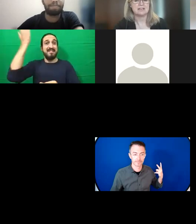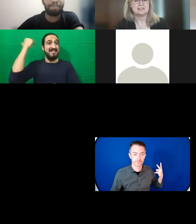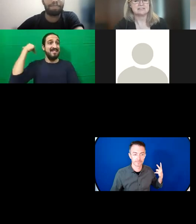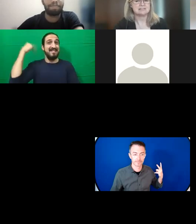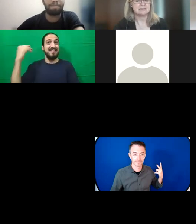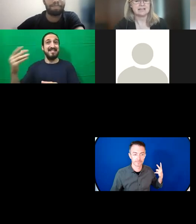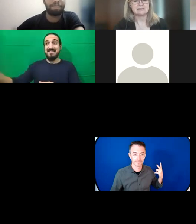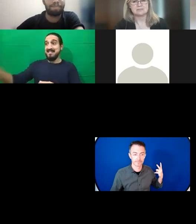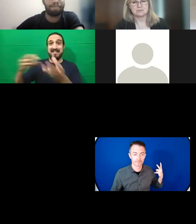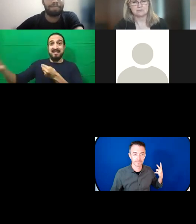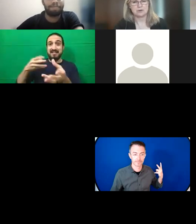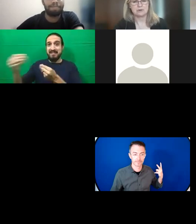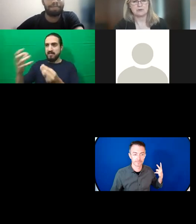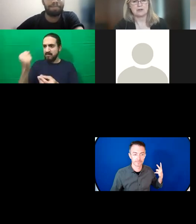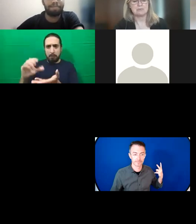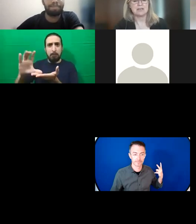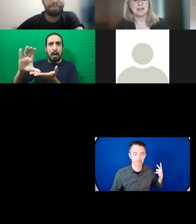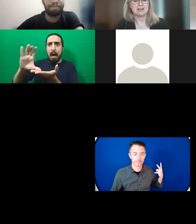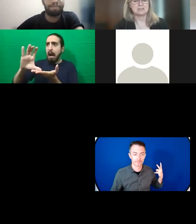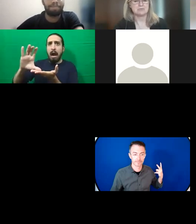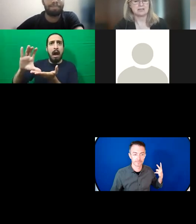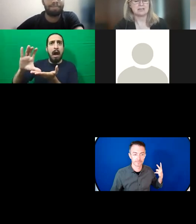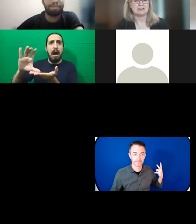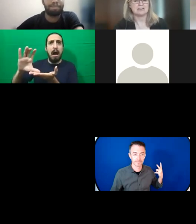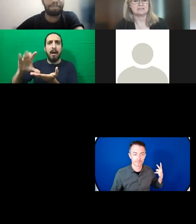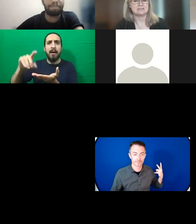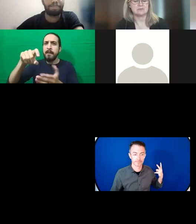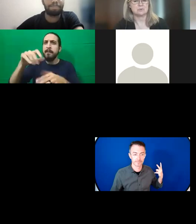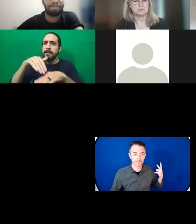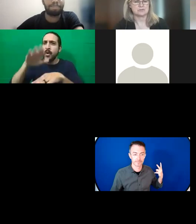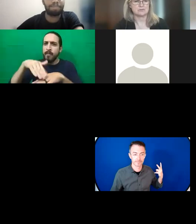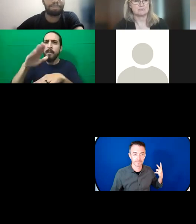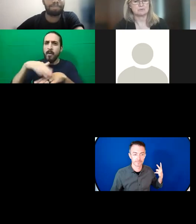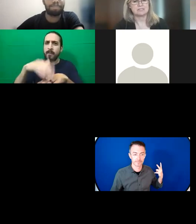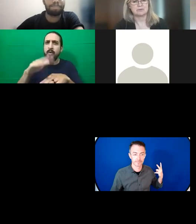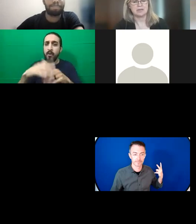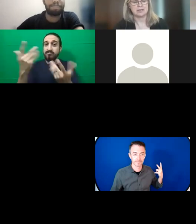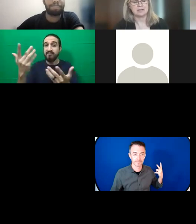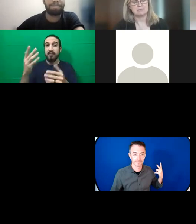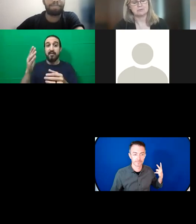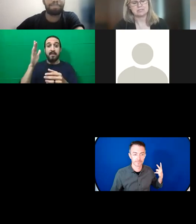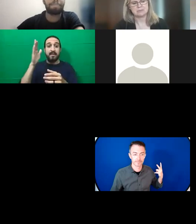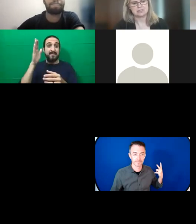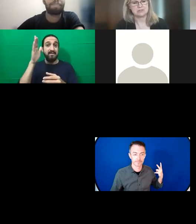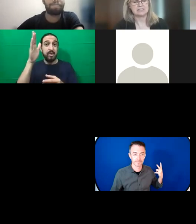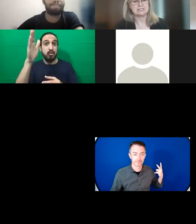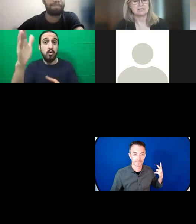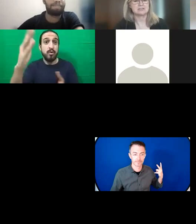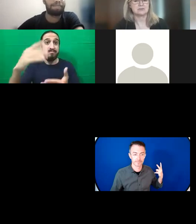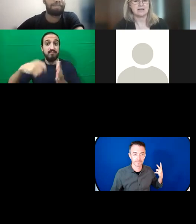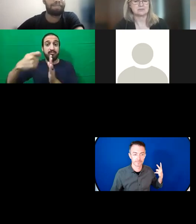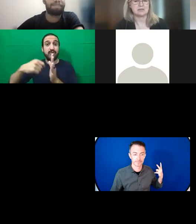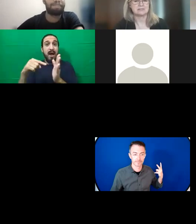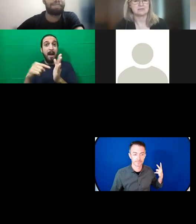this next work program actually recognises the importance of multidimensional and